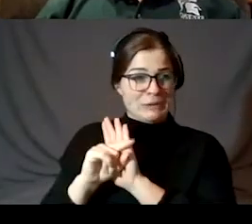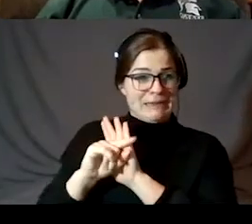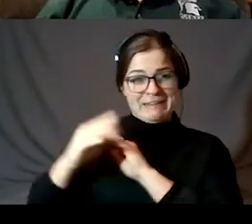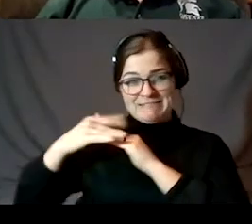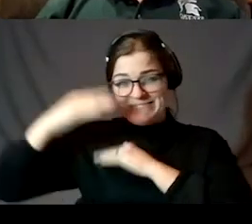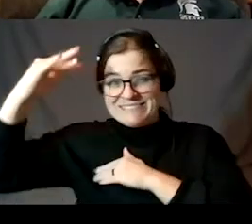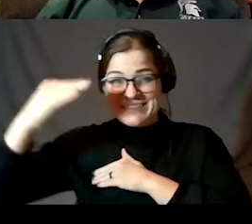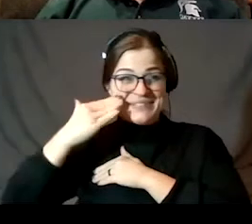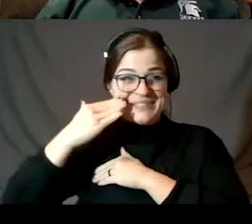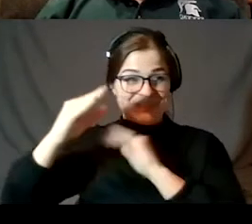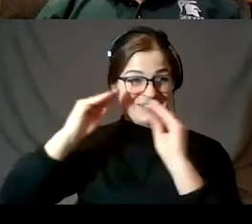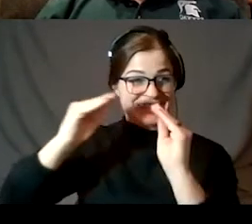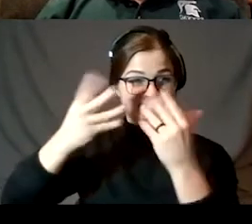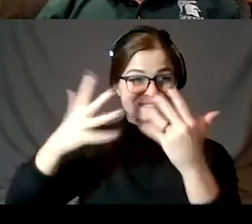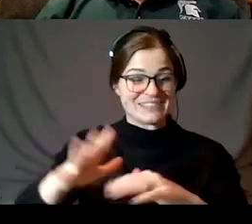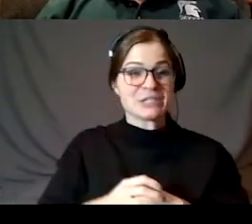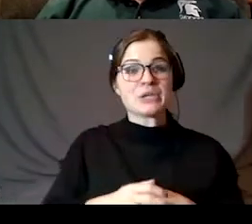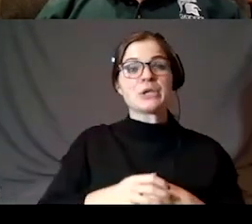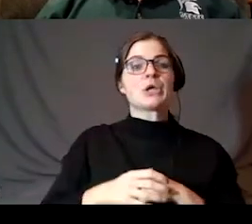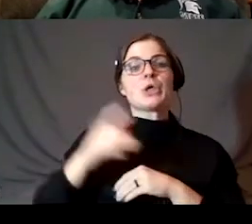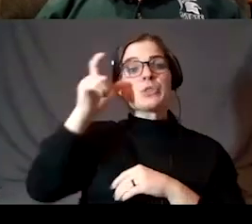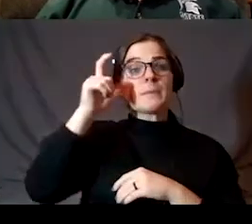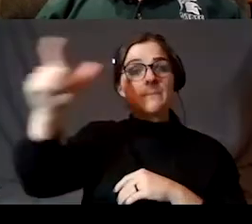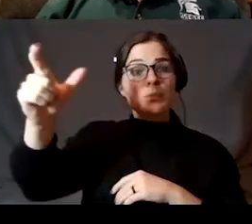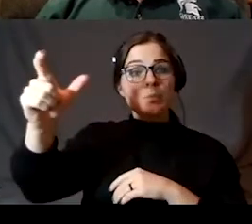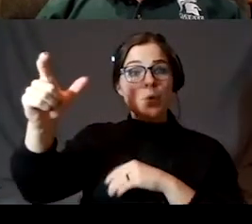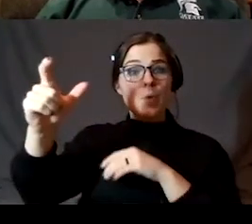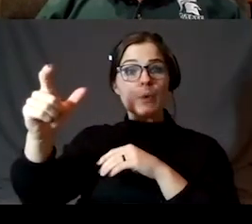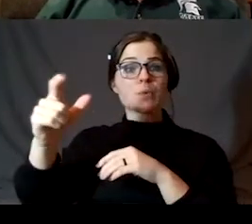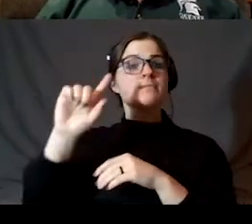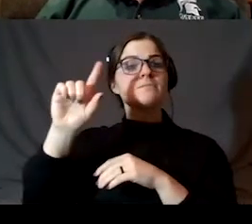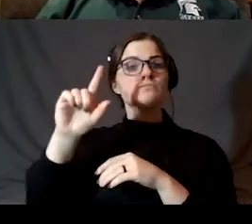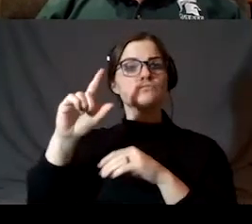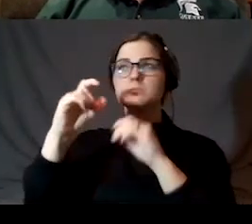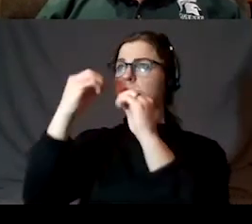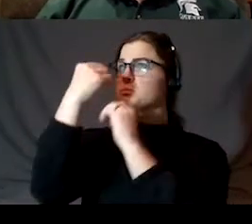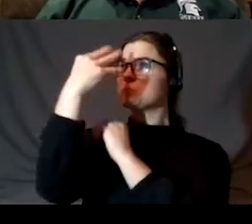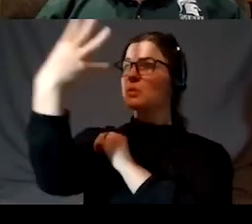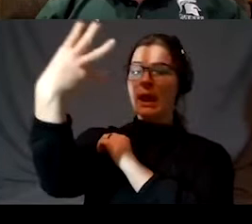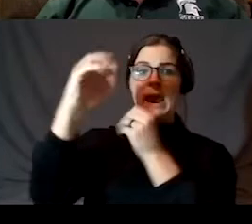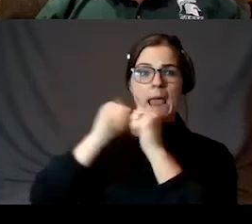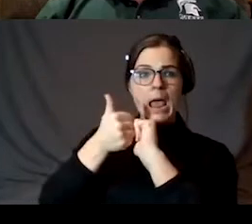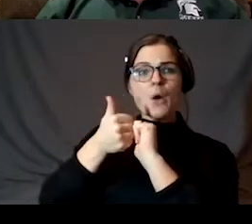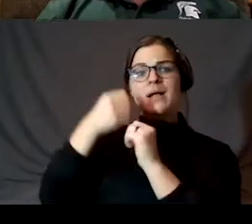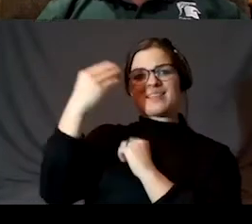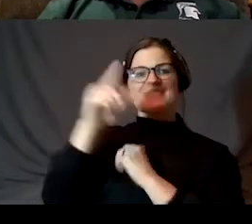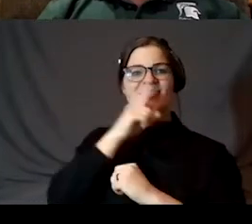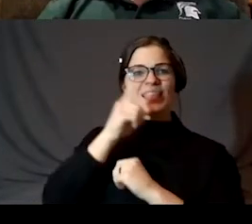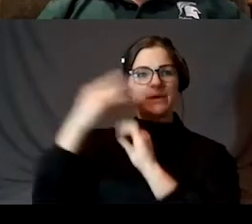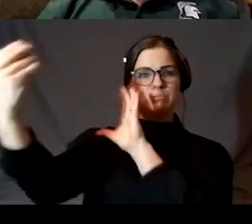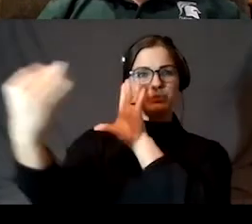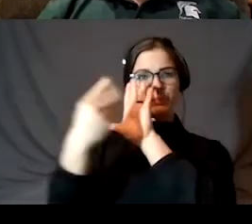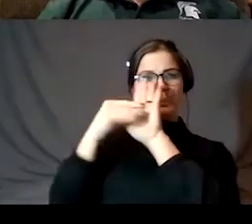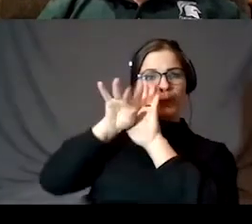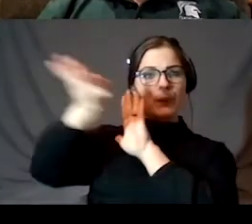to focus here. The moon shines by reflected light only, and the phases depend on how the sun, moon, and earth are lined up in space.